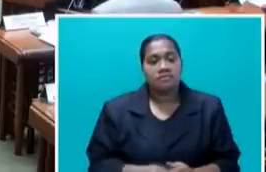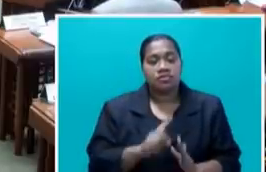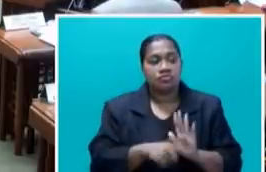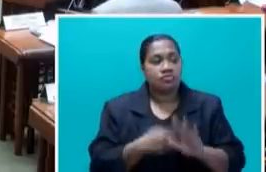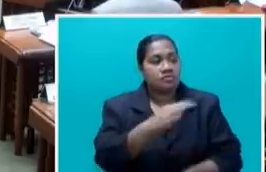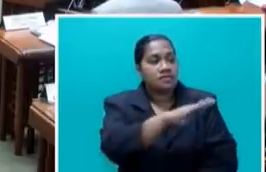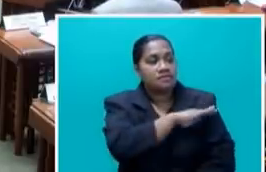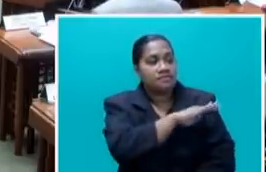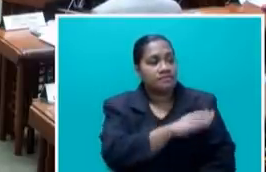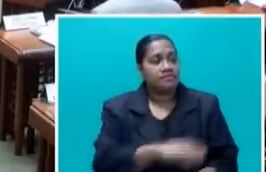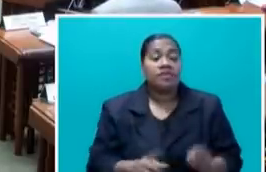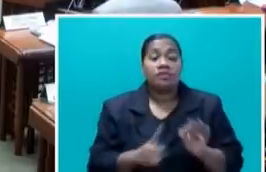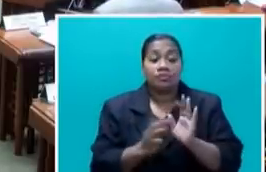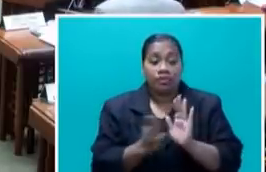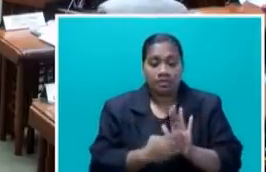Minister.